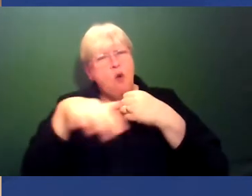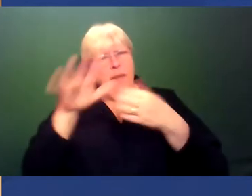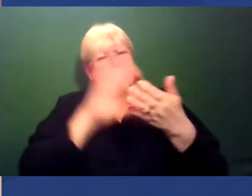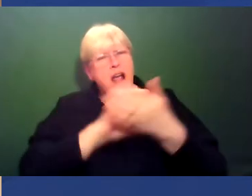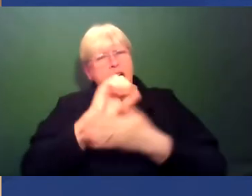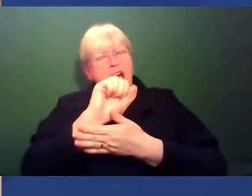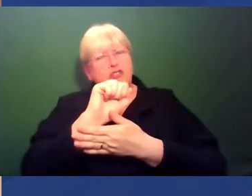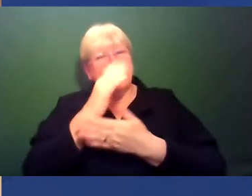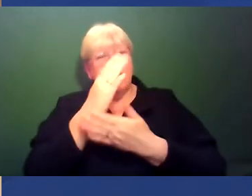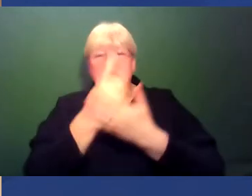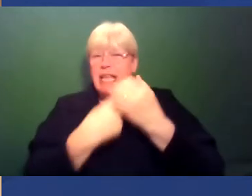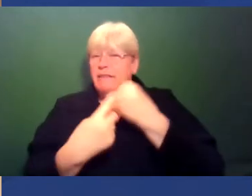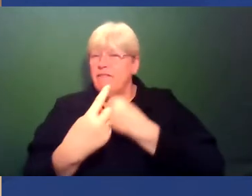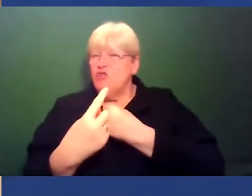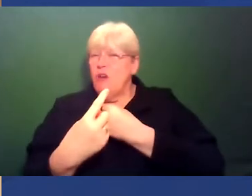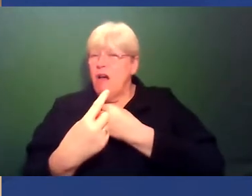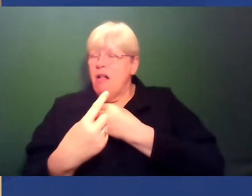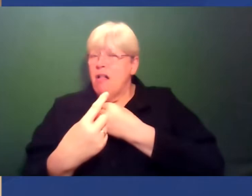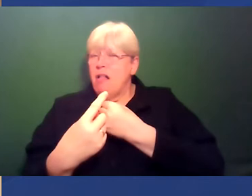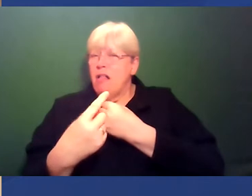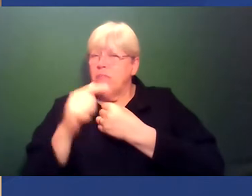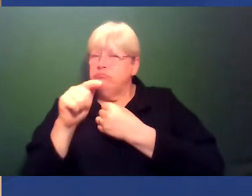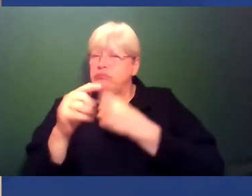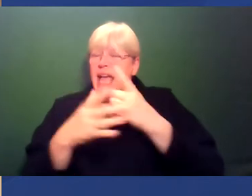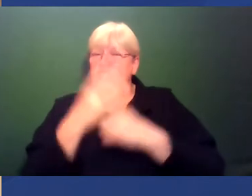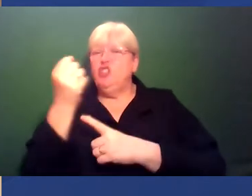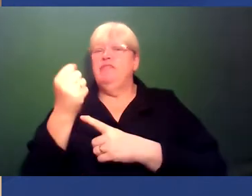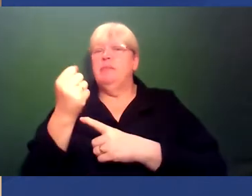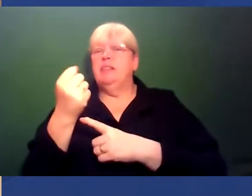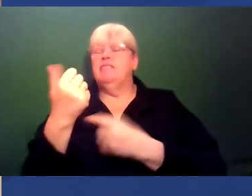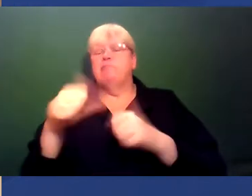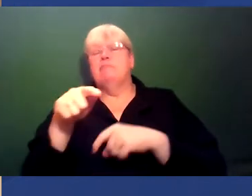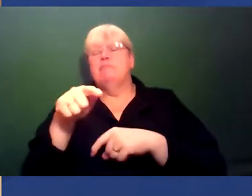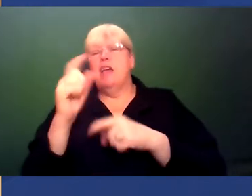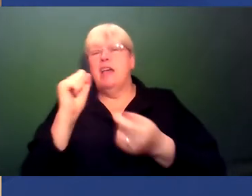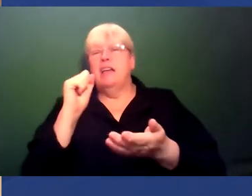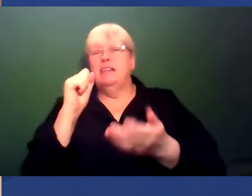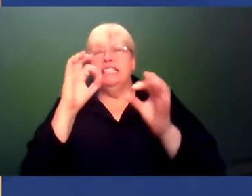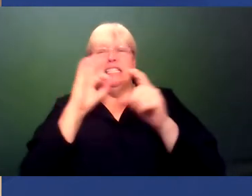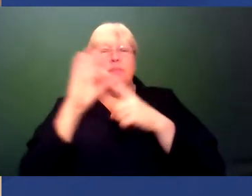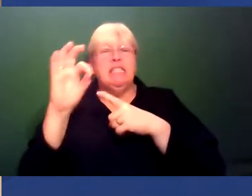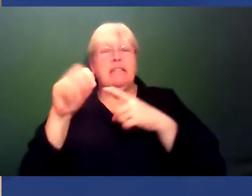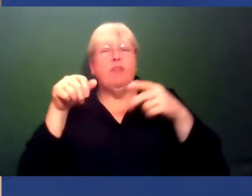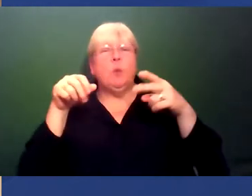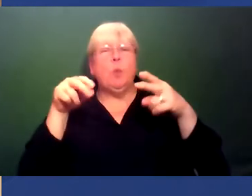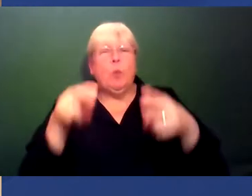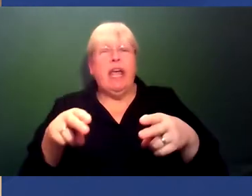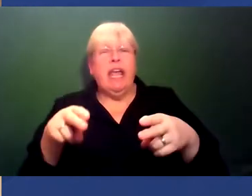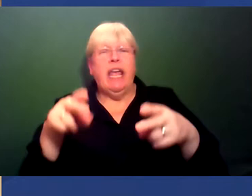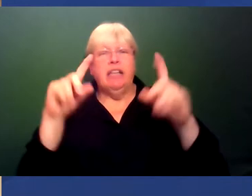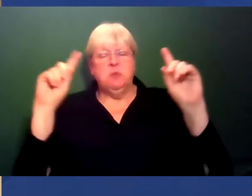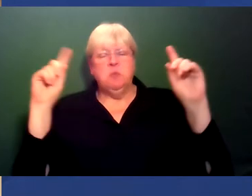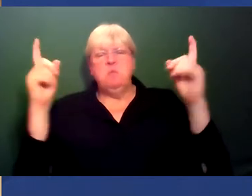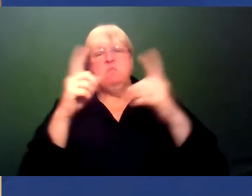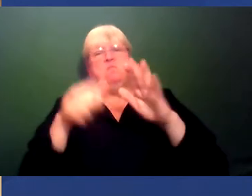individualistic culture in that sense, in that achievement will be attained in a certain way. And institutional greatness and